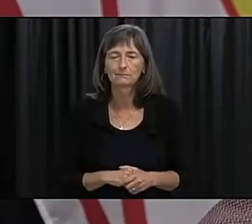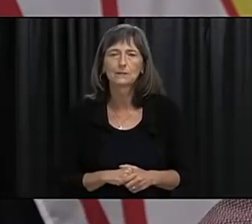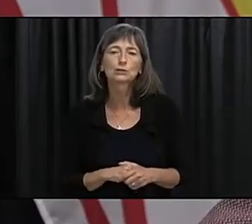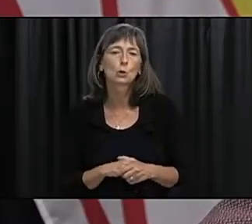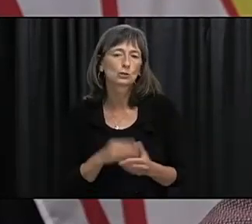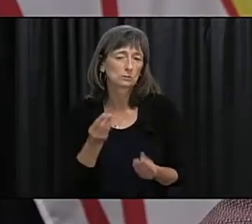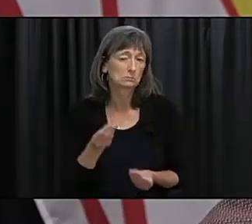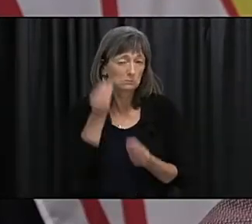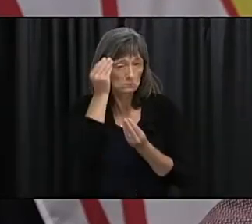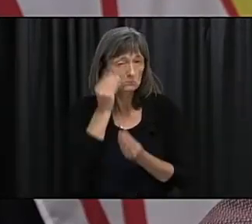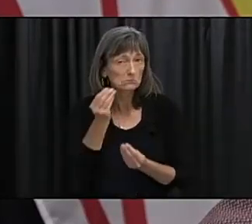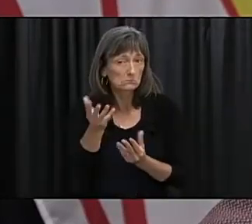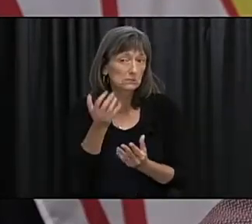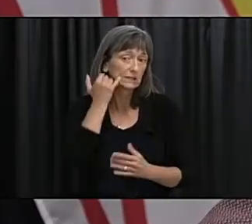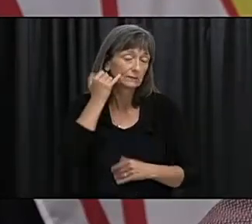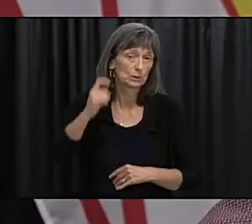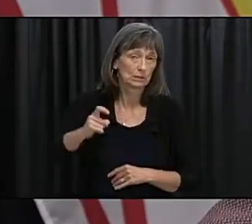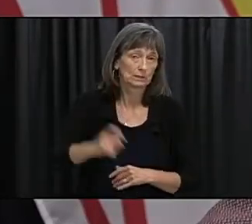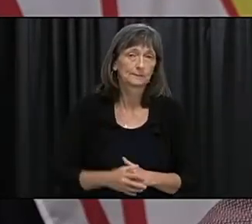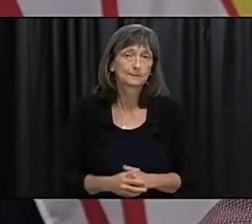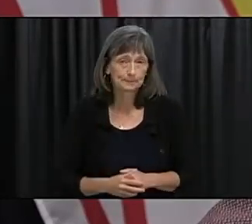based on the changes that have been put in place